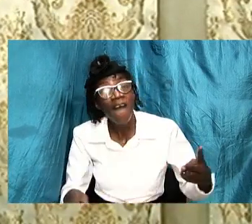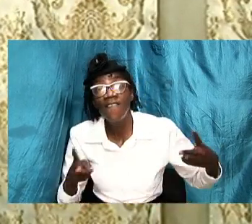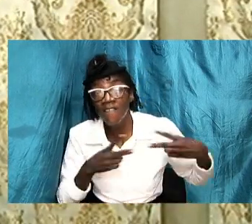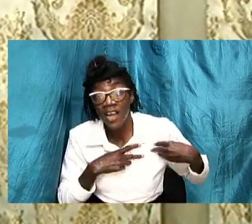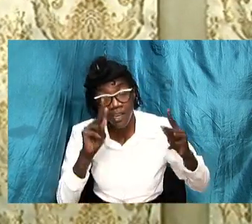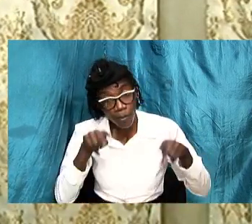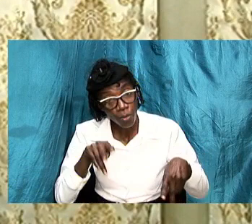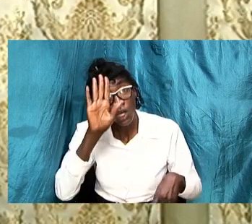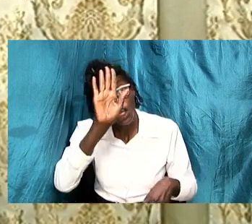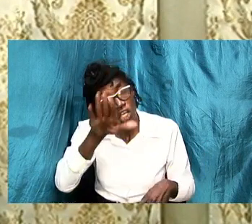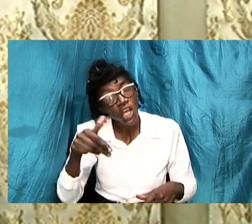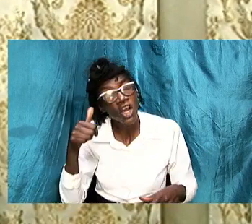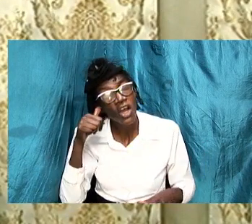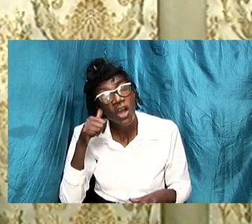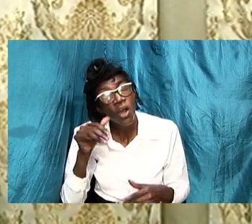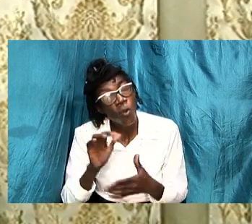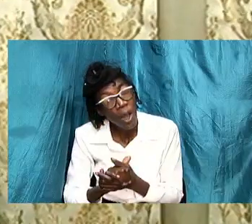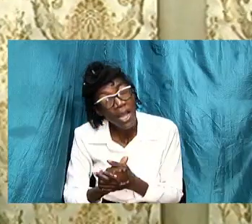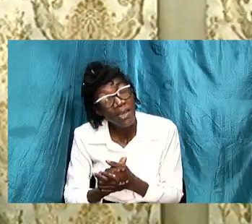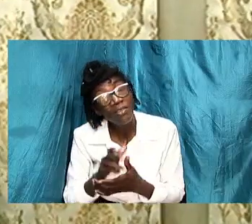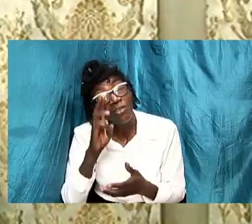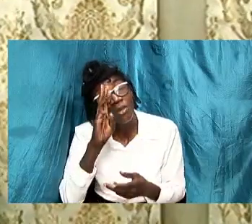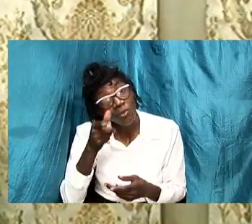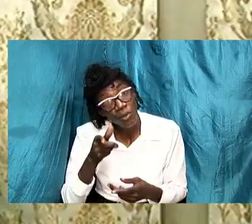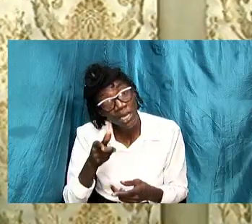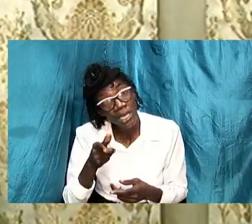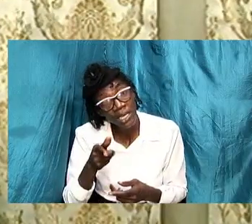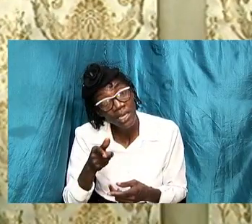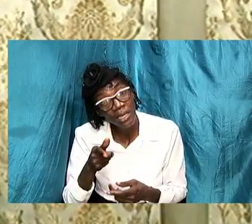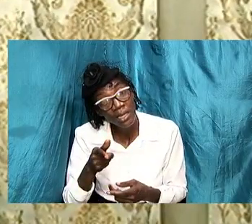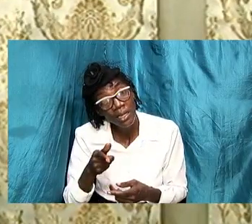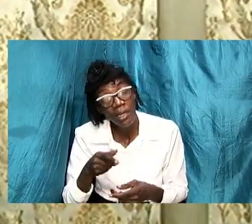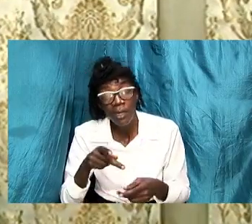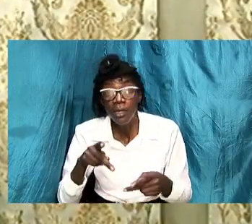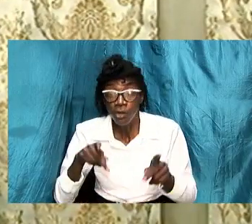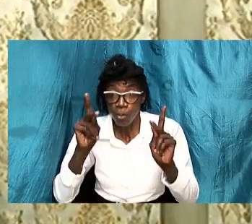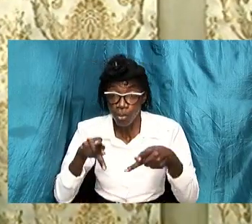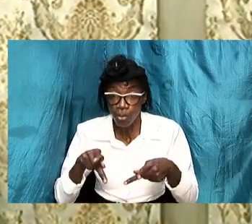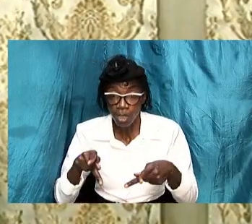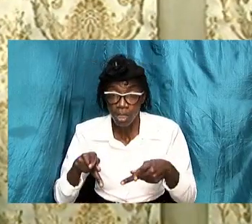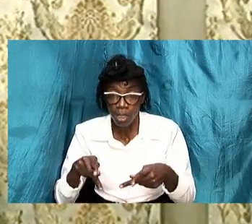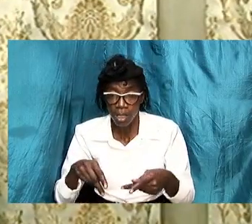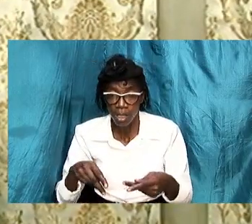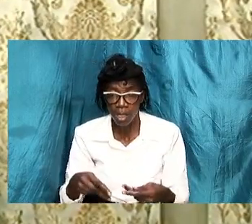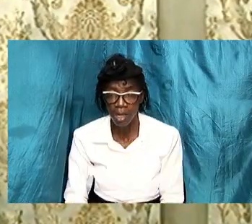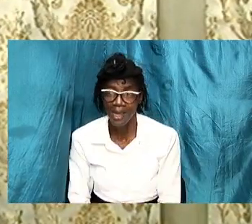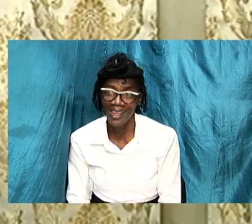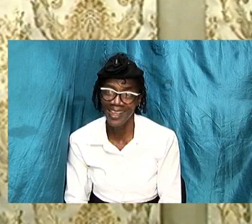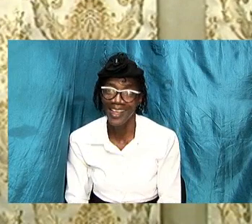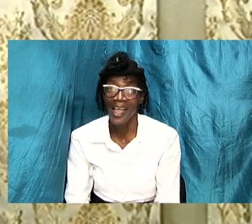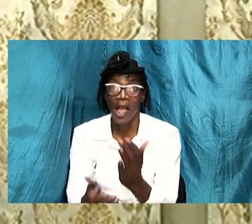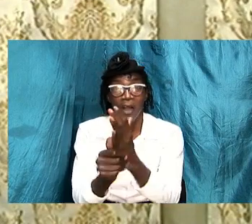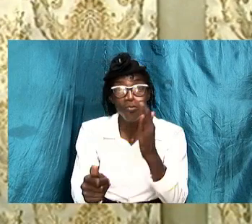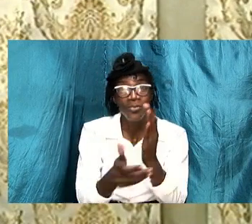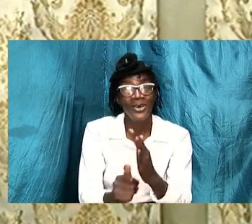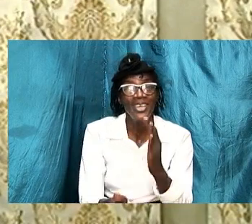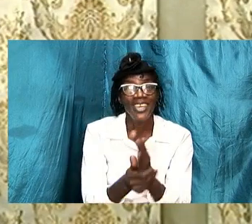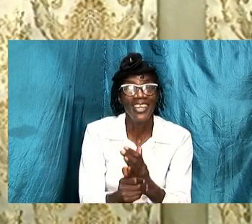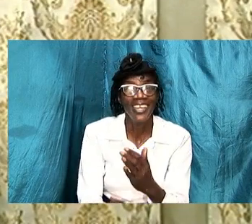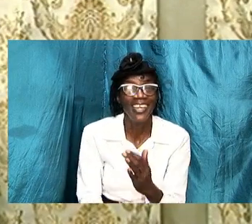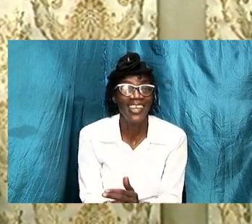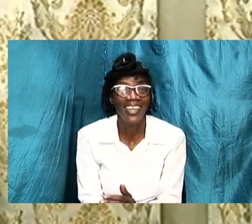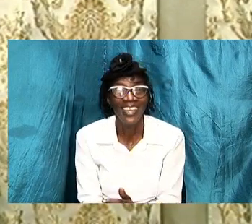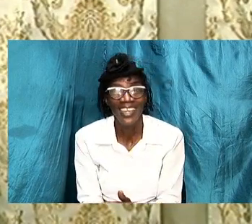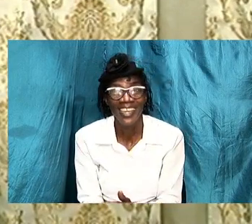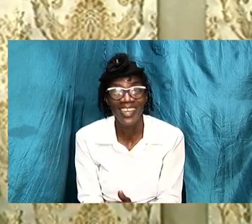wives would you be willing if you could put a dollar value to this relationship to to your husband or your